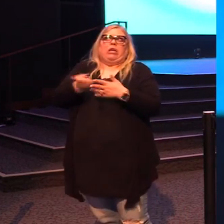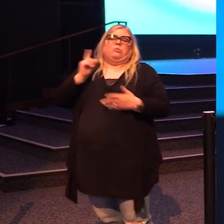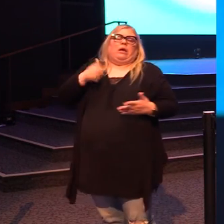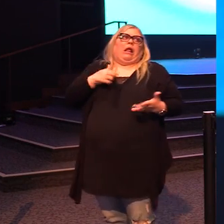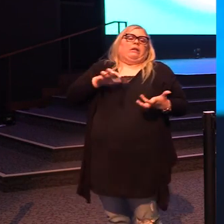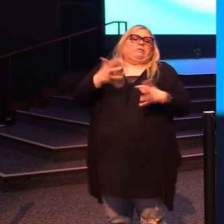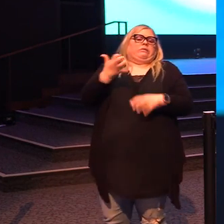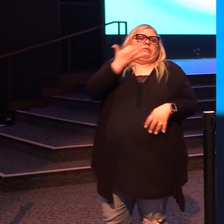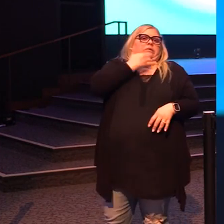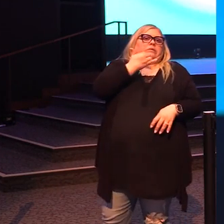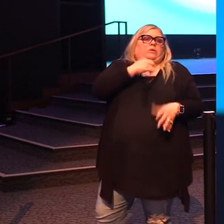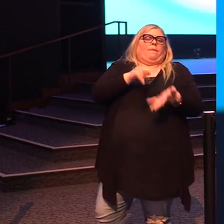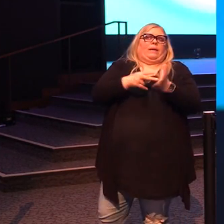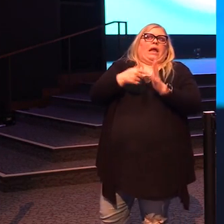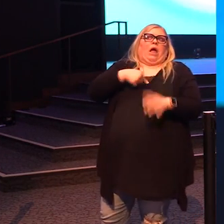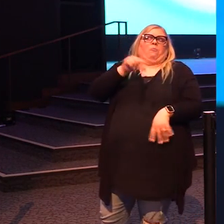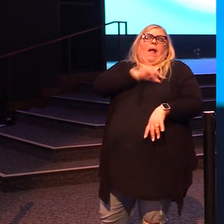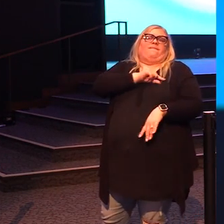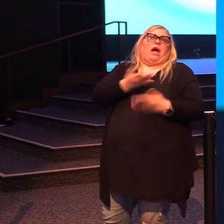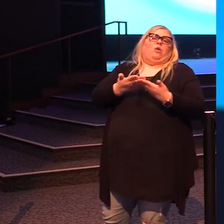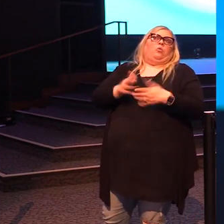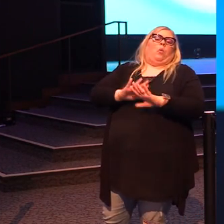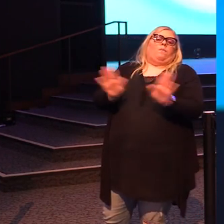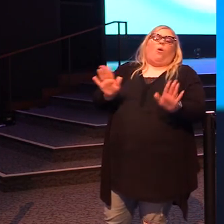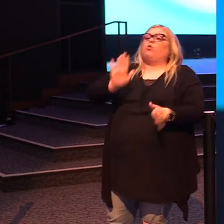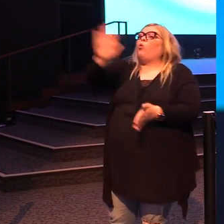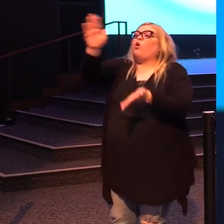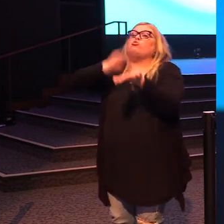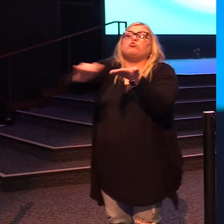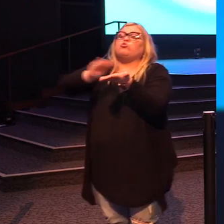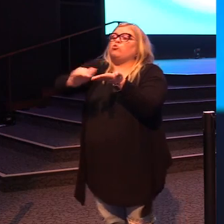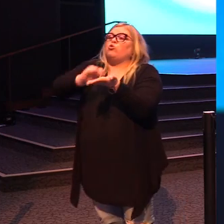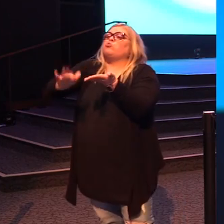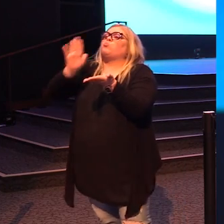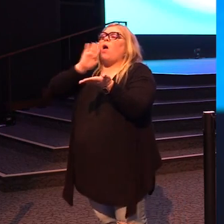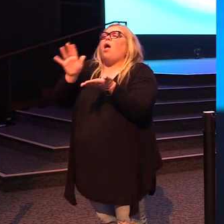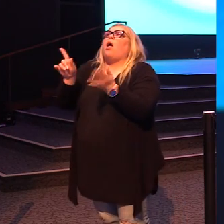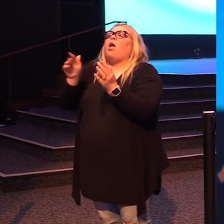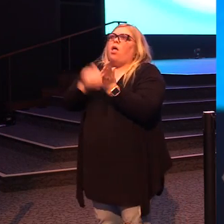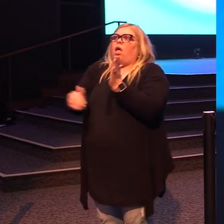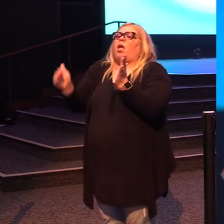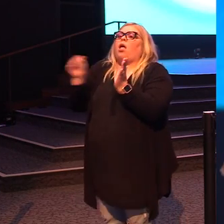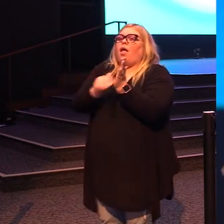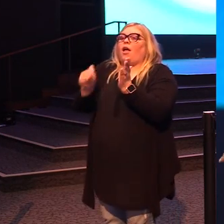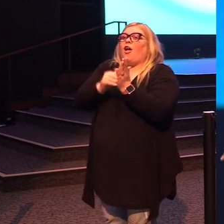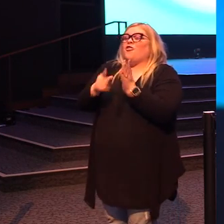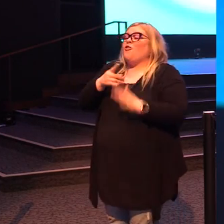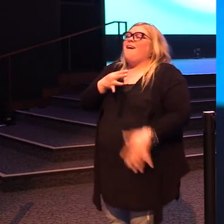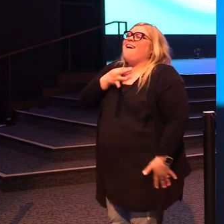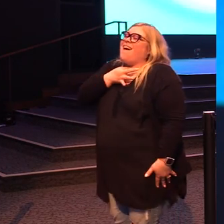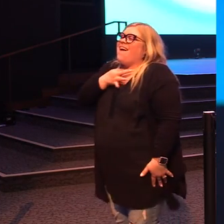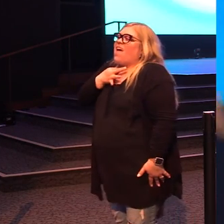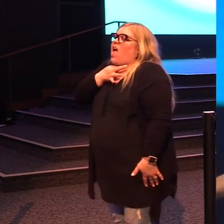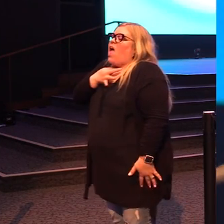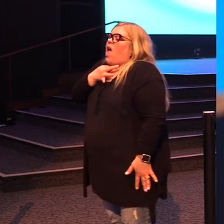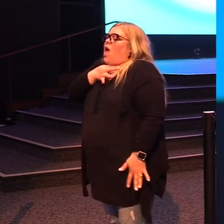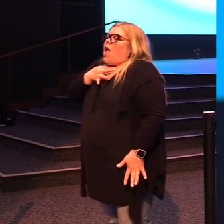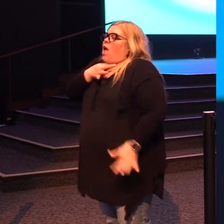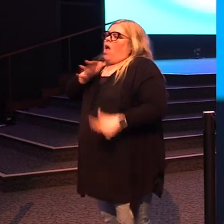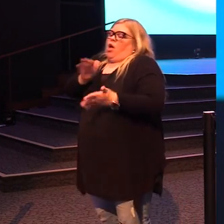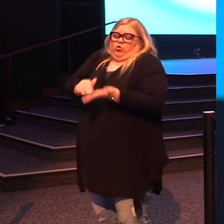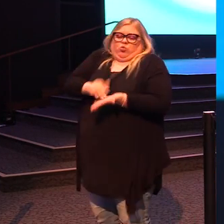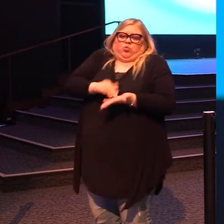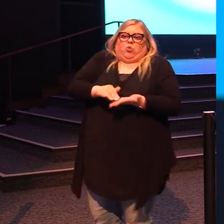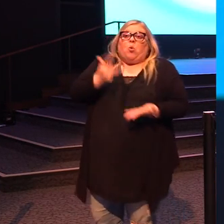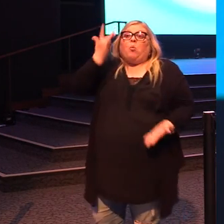week, so I'm not sure I qualify. Your excuse will always show up right at the sight of your curiosity because the enemy